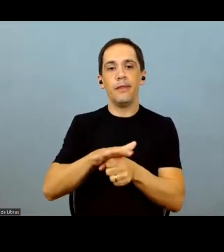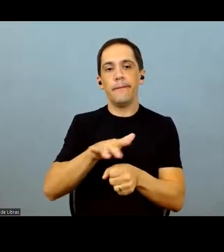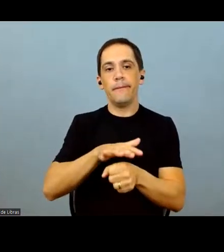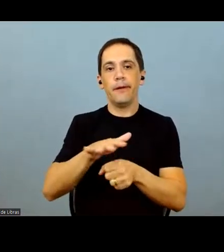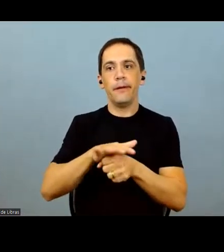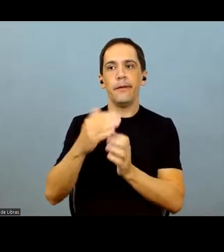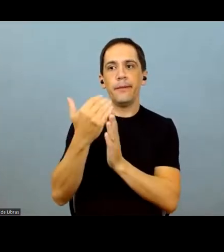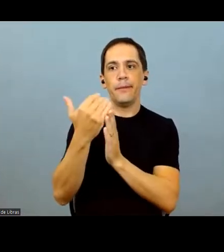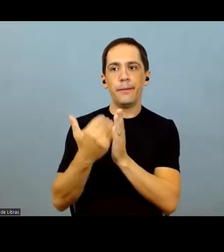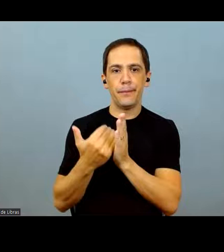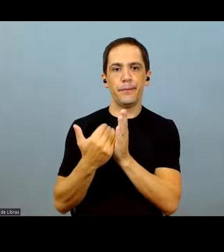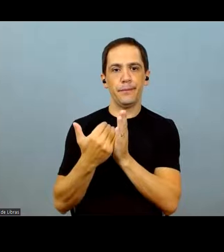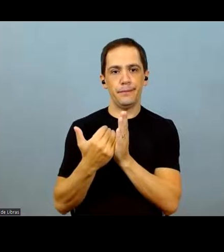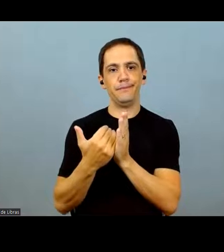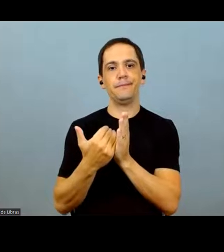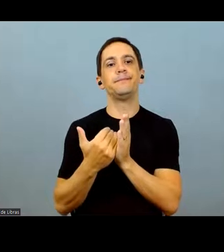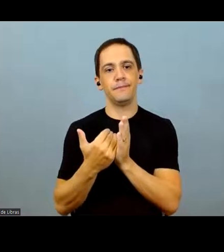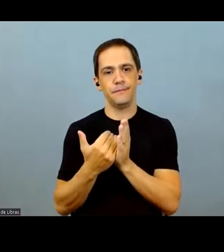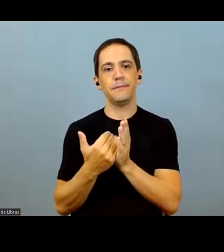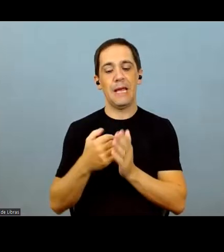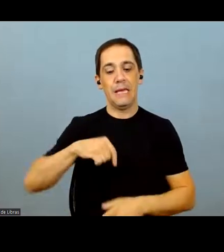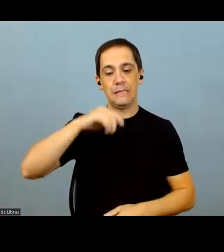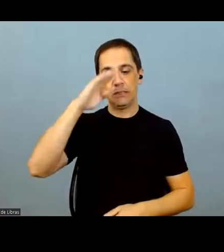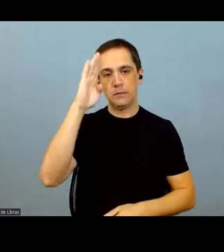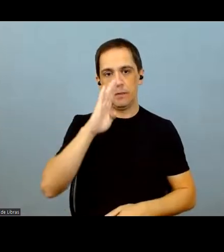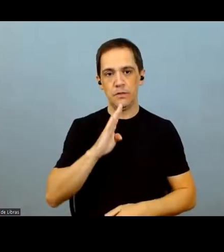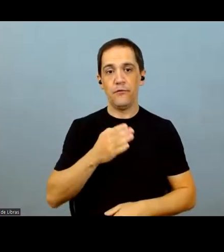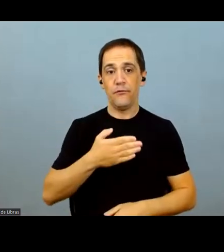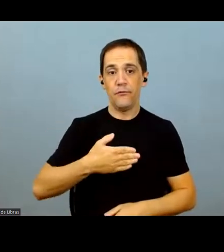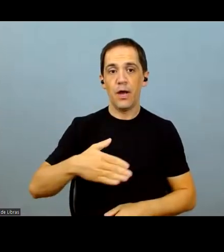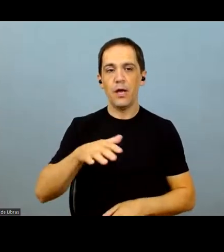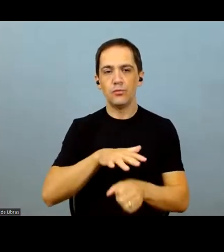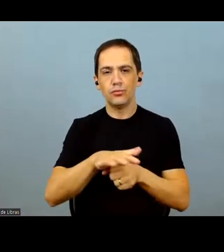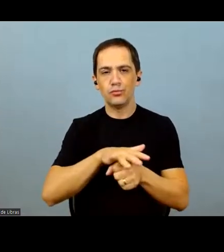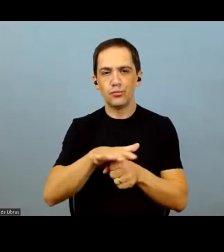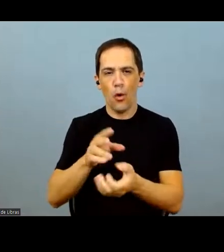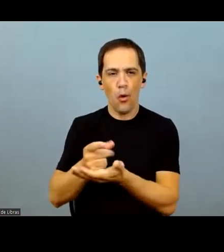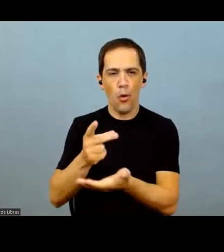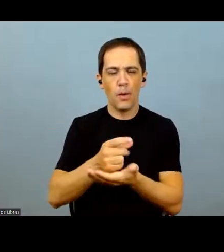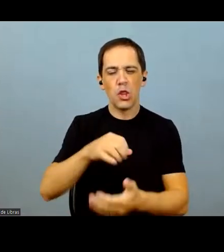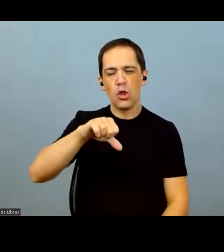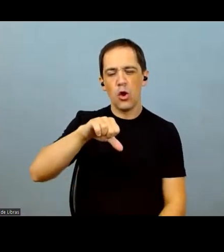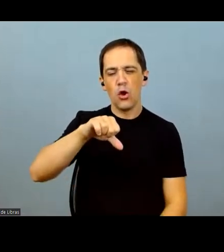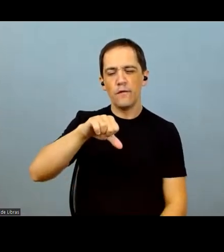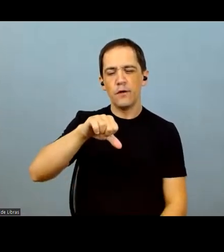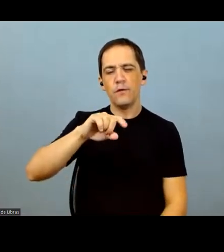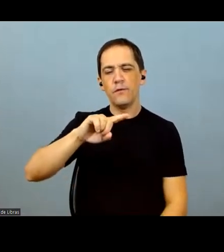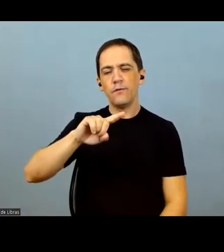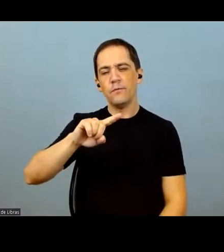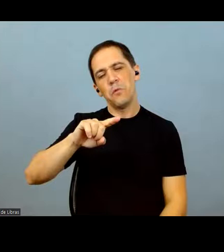because we will see shrinking demand. Demand is at now